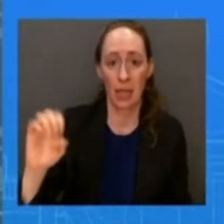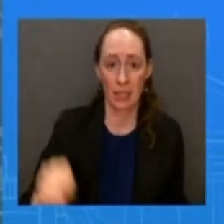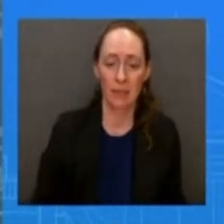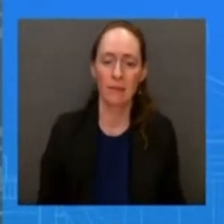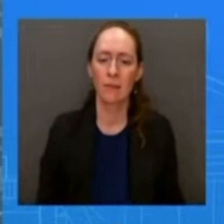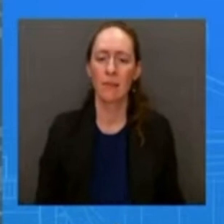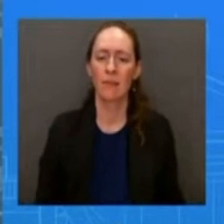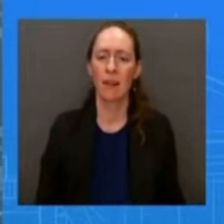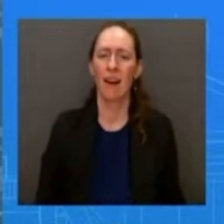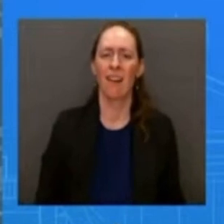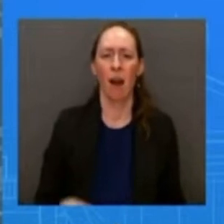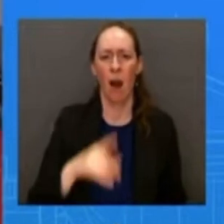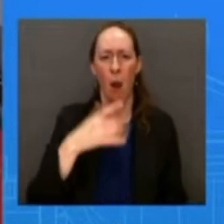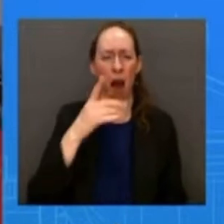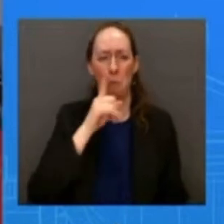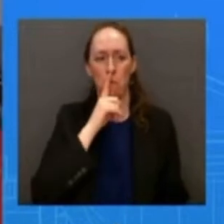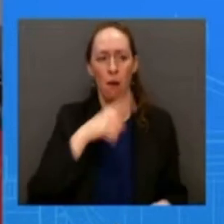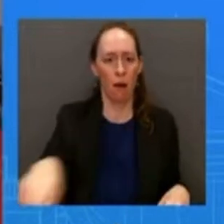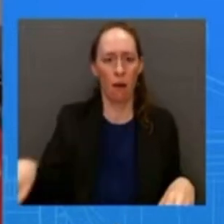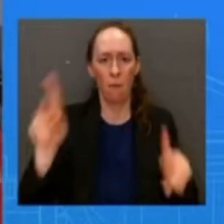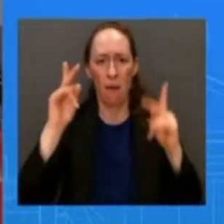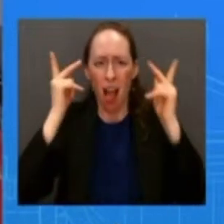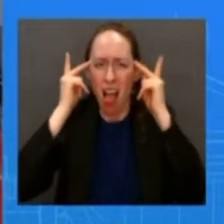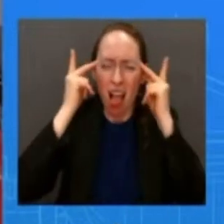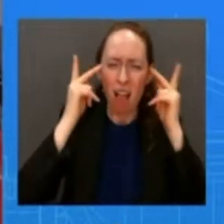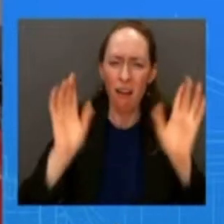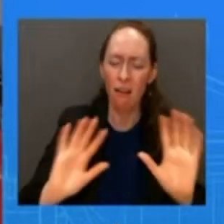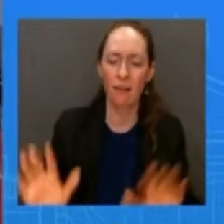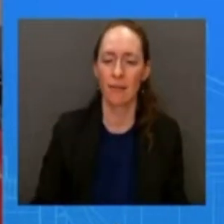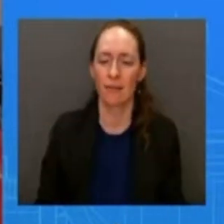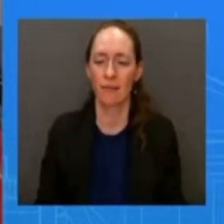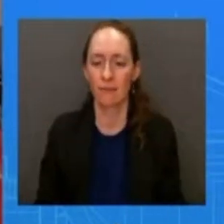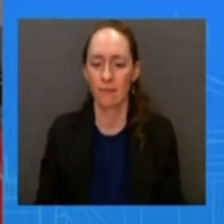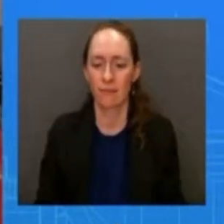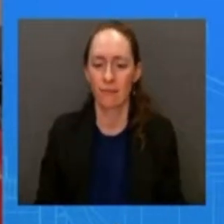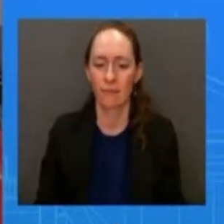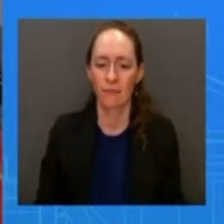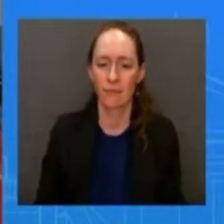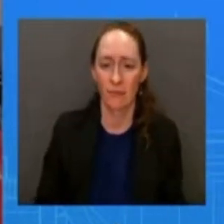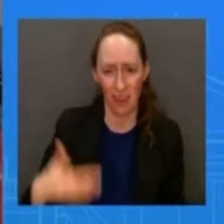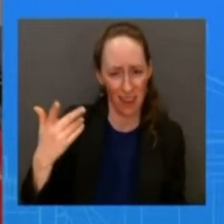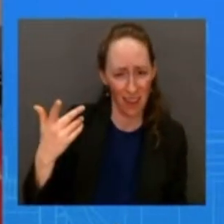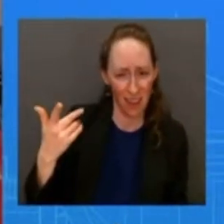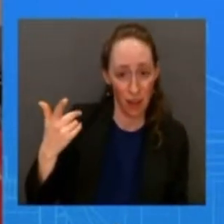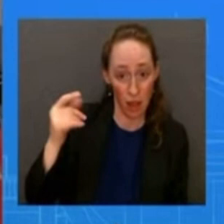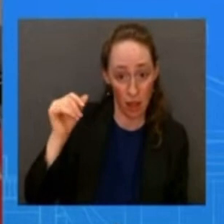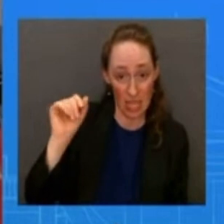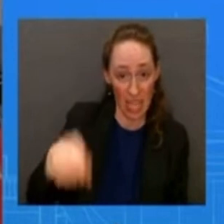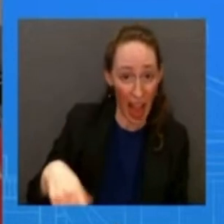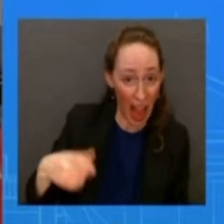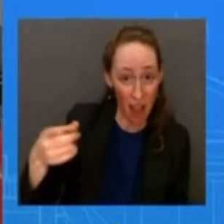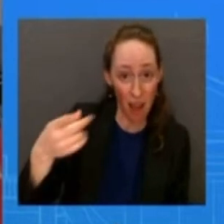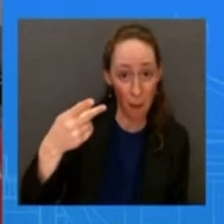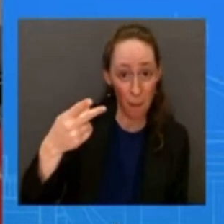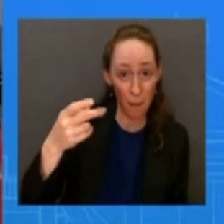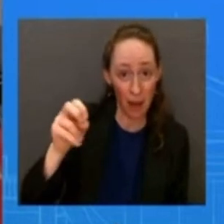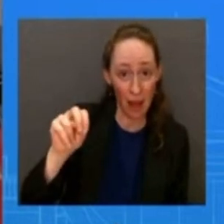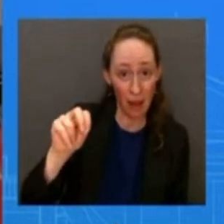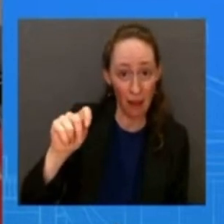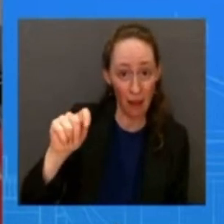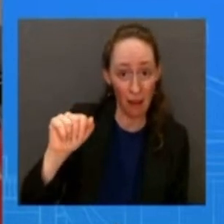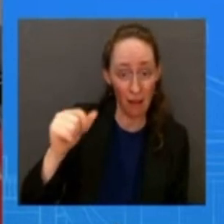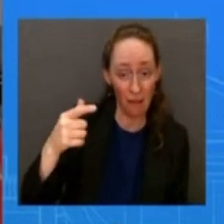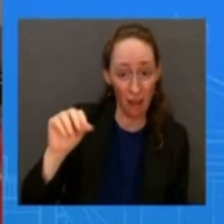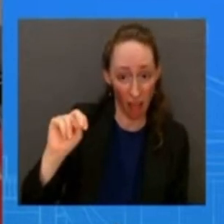a question about the process can the pentagon shoot down an object without presidential approval or does he need to give his okay